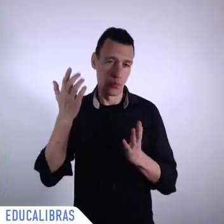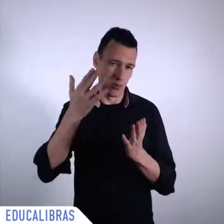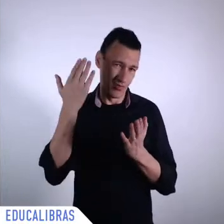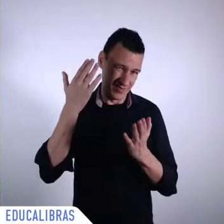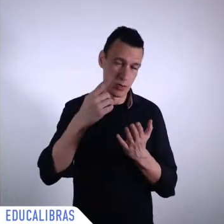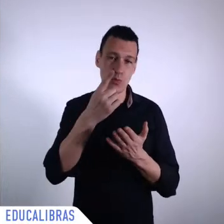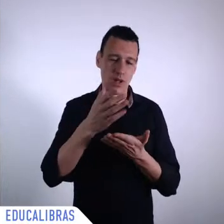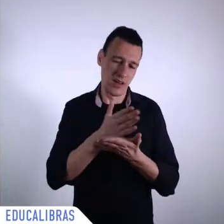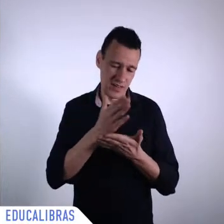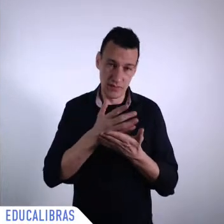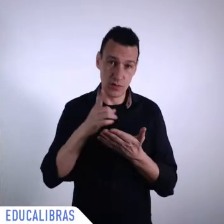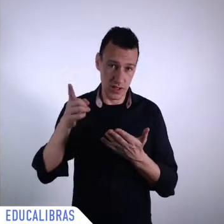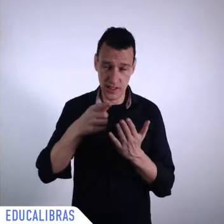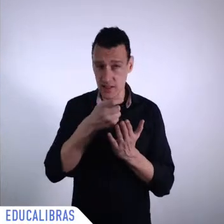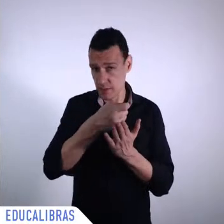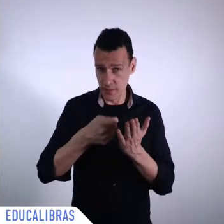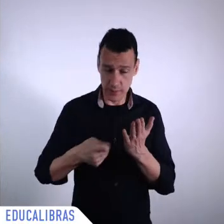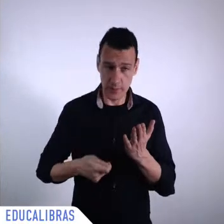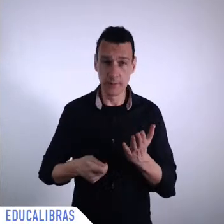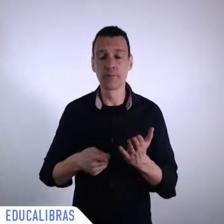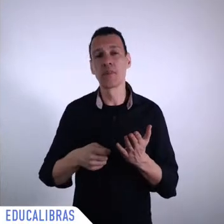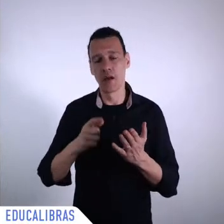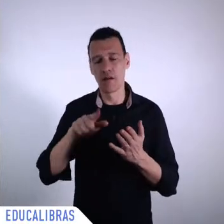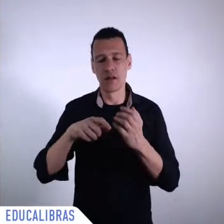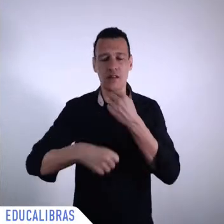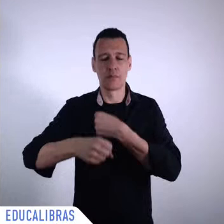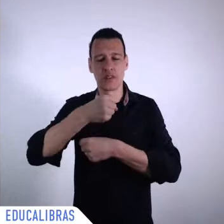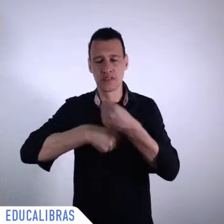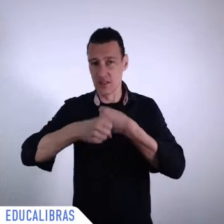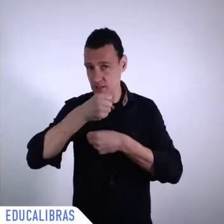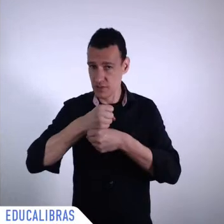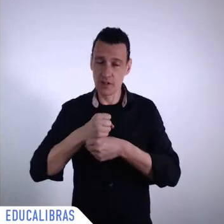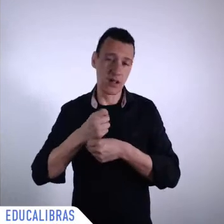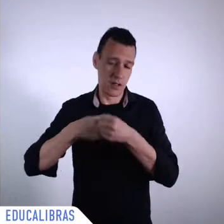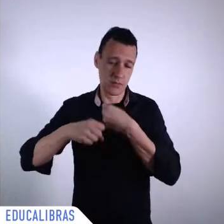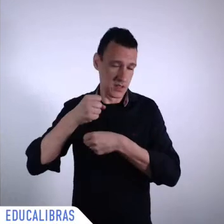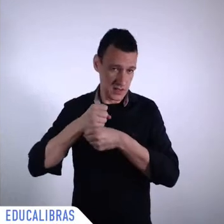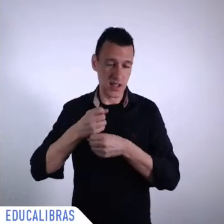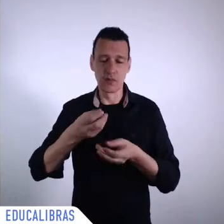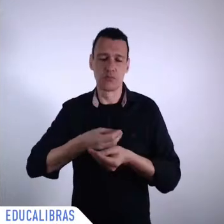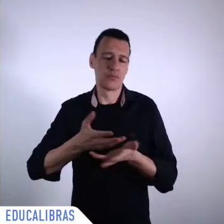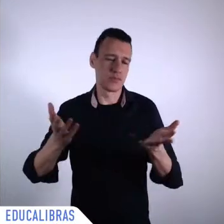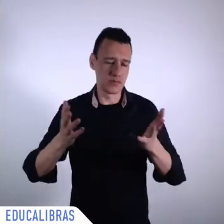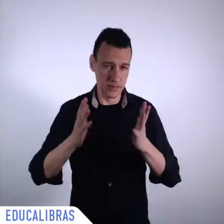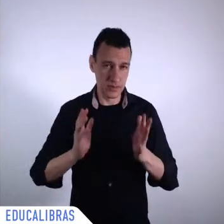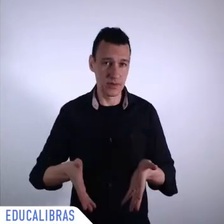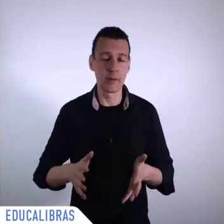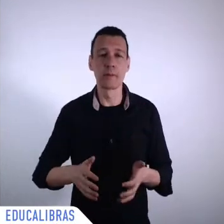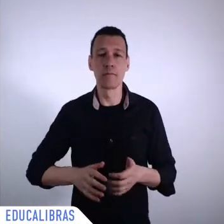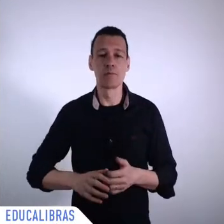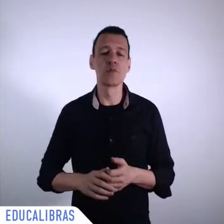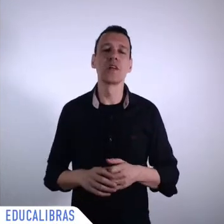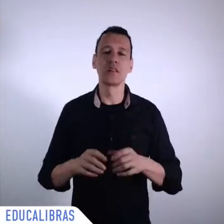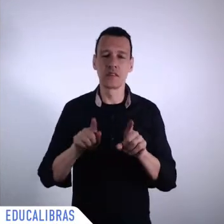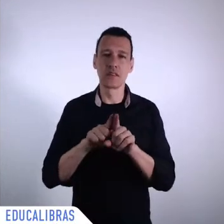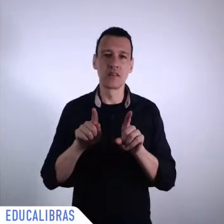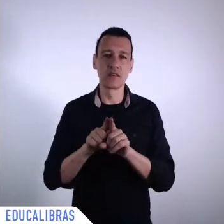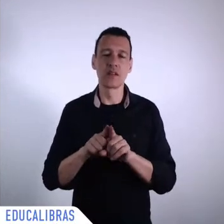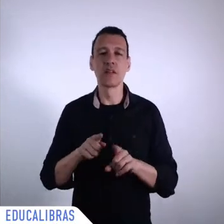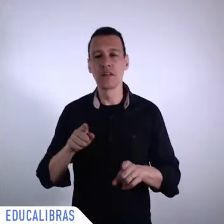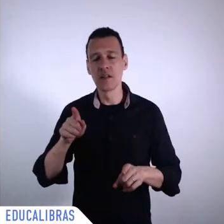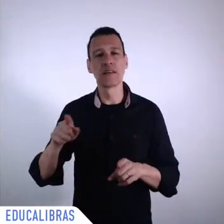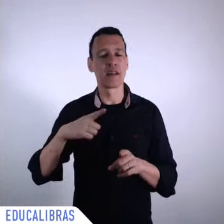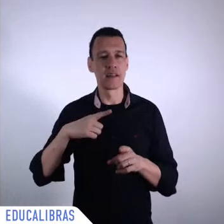Annan and Noam Chomsky. Amorim was a visiting fellow at Harvard Kennedy School in 2011 and 2015 and a